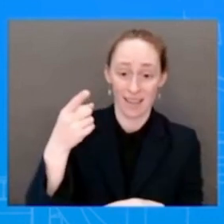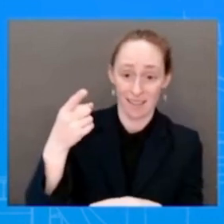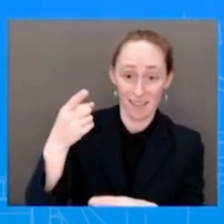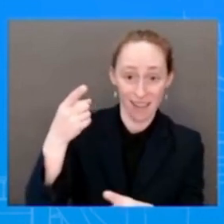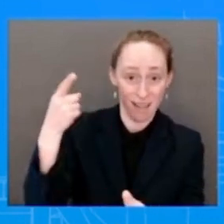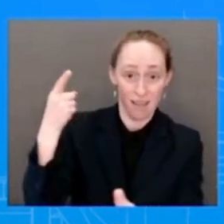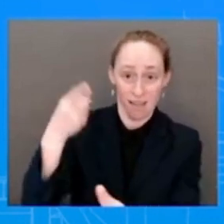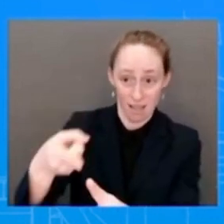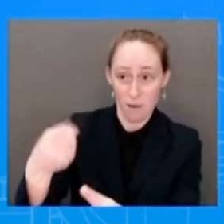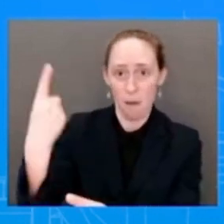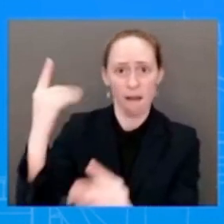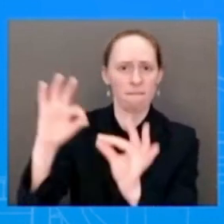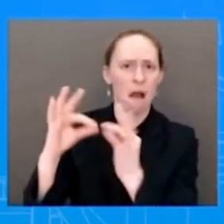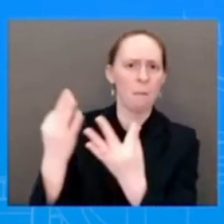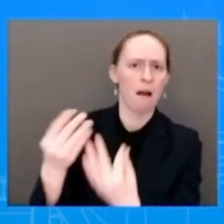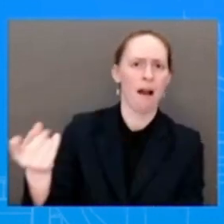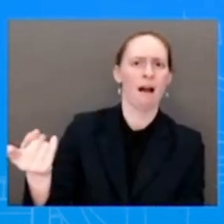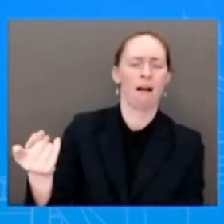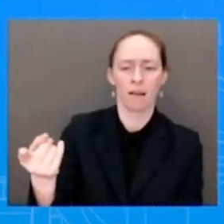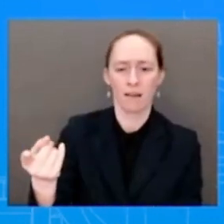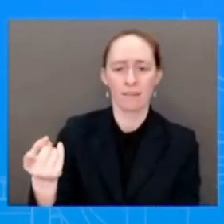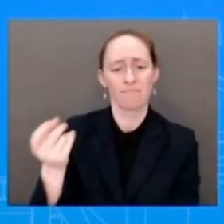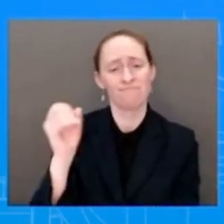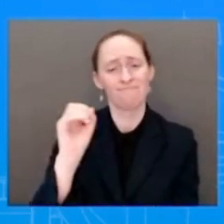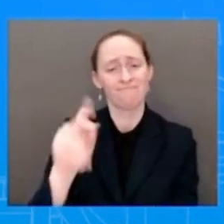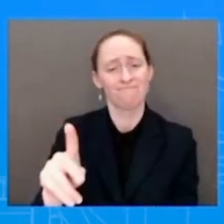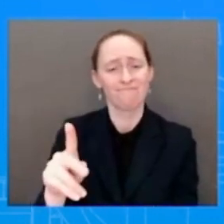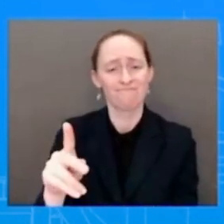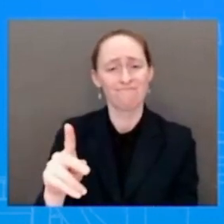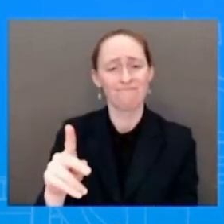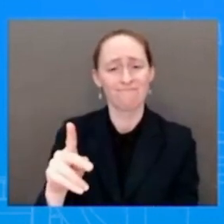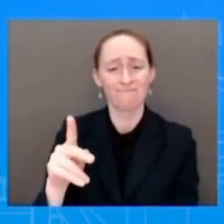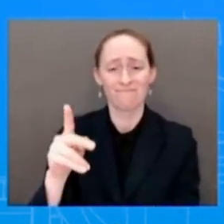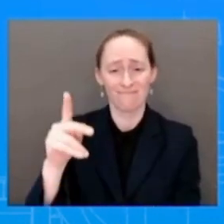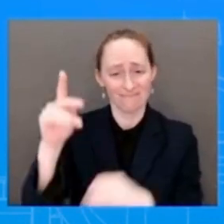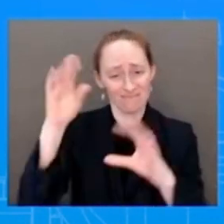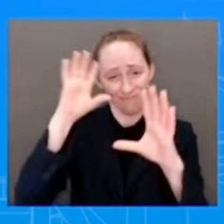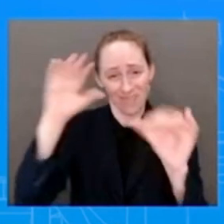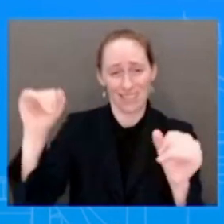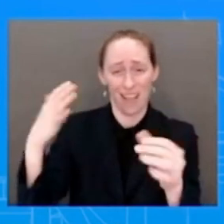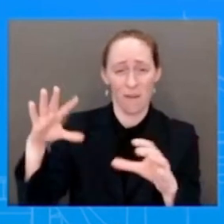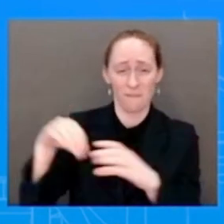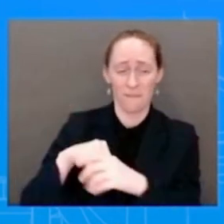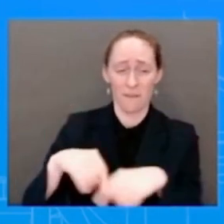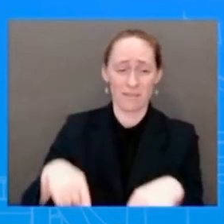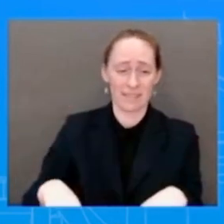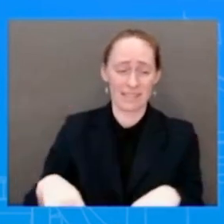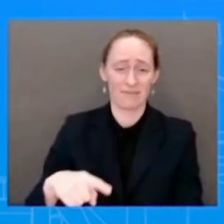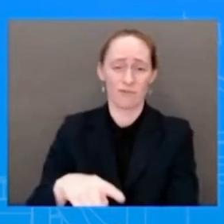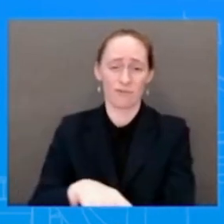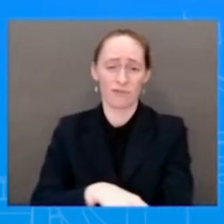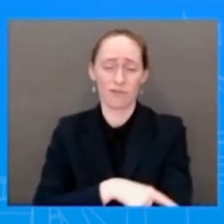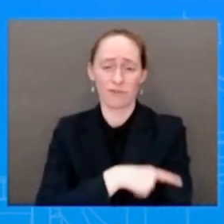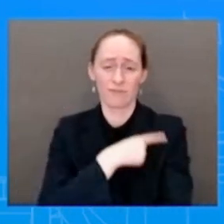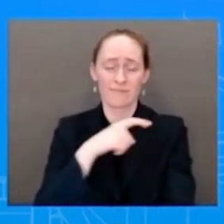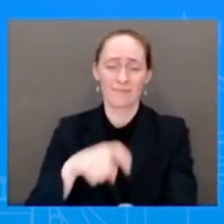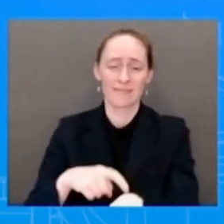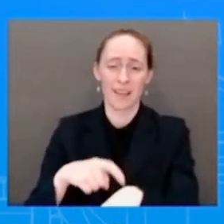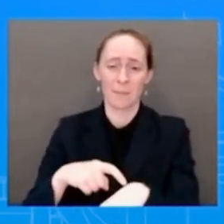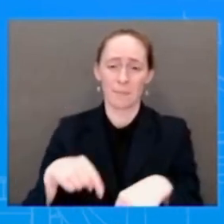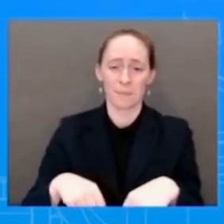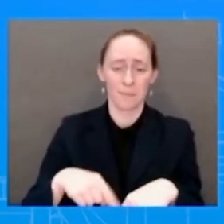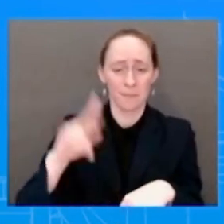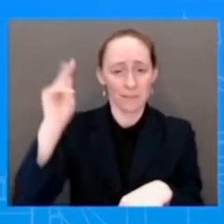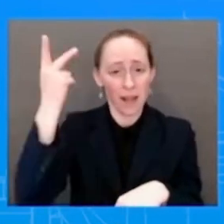in the world of politics for a long time. And he has had many, many conversations with families who have lost loved